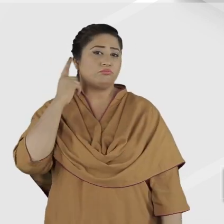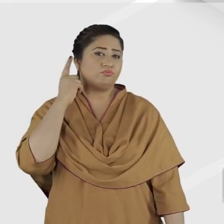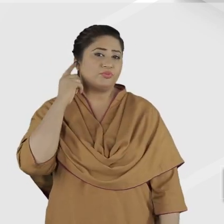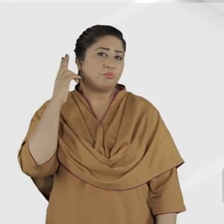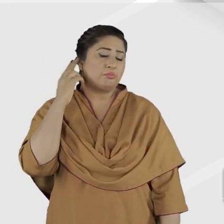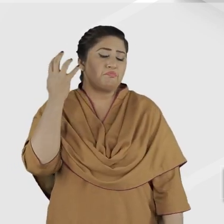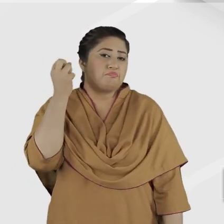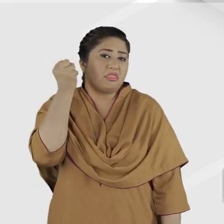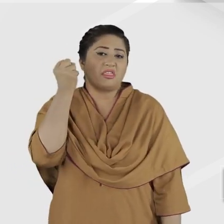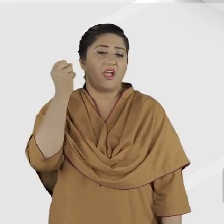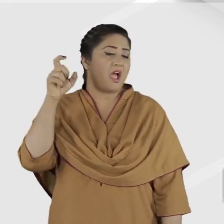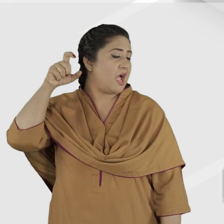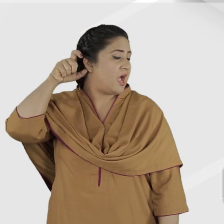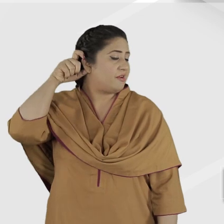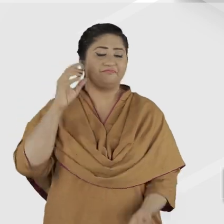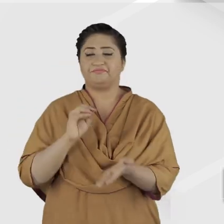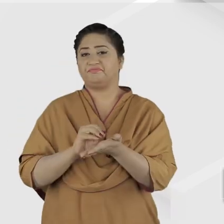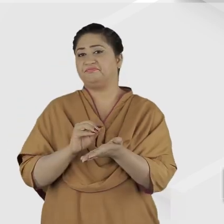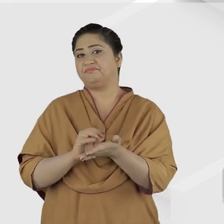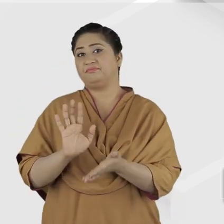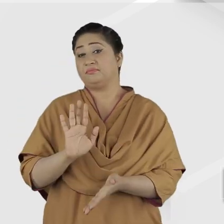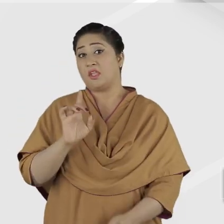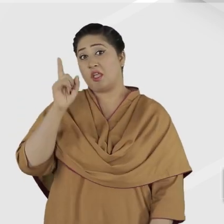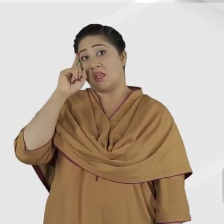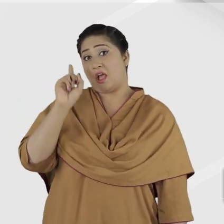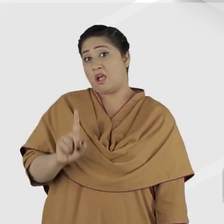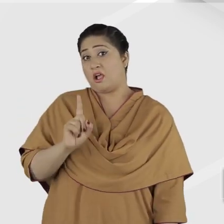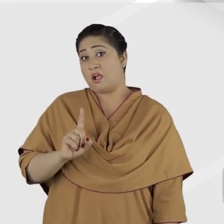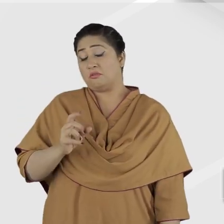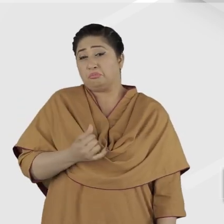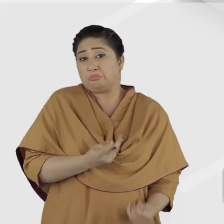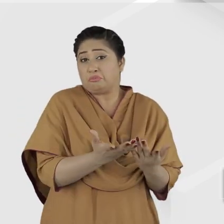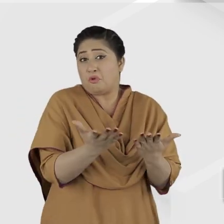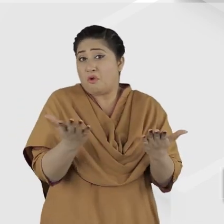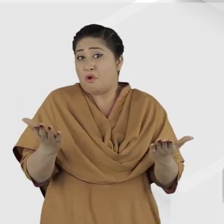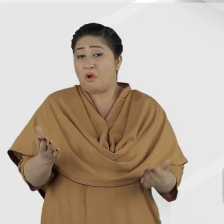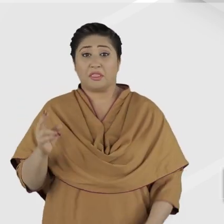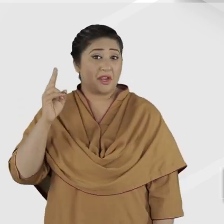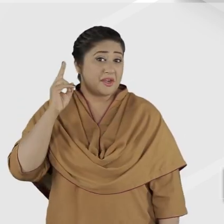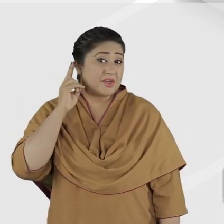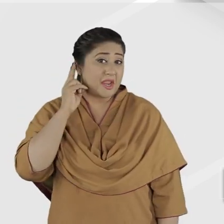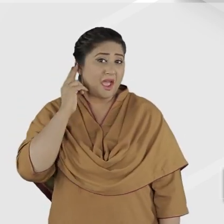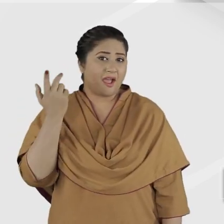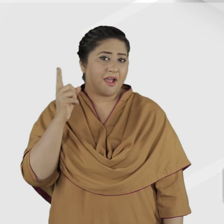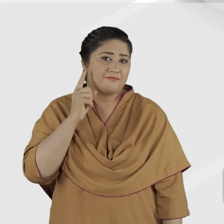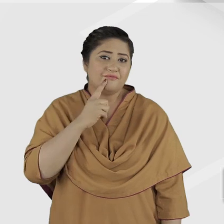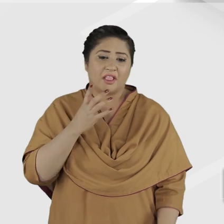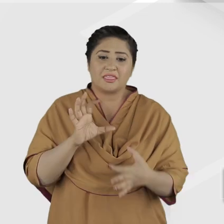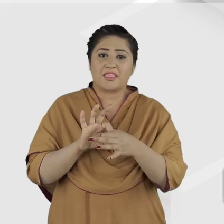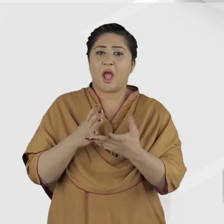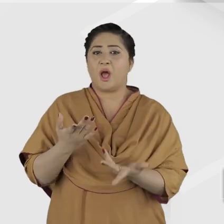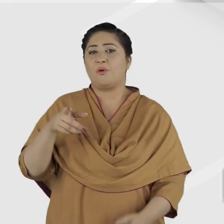a total hearing loss and a hearing aid is ineffective. Keep in mind that the majority of deaf